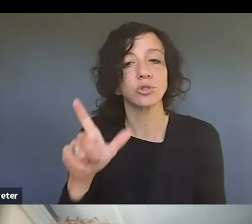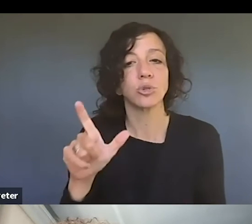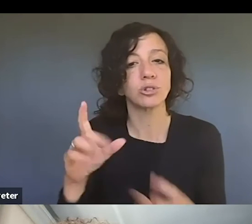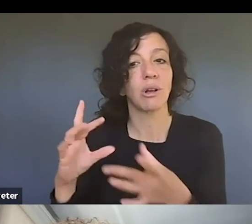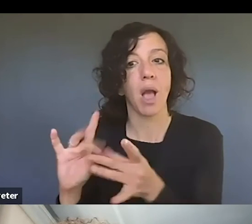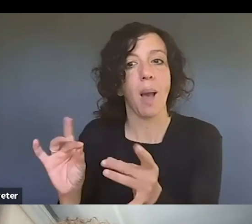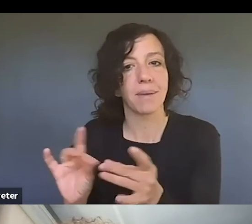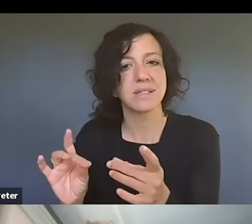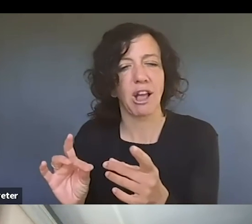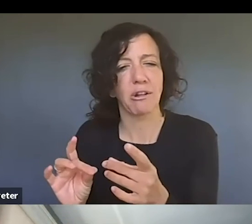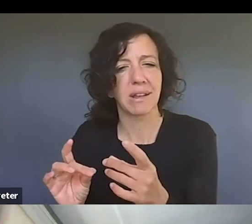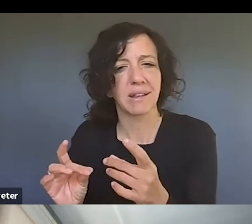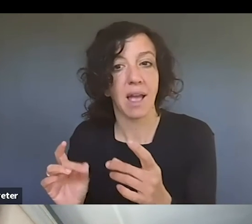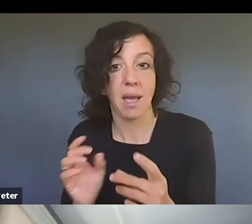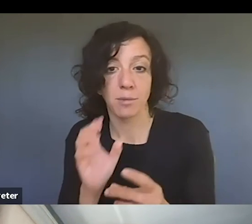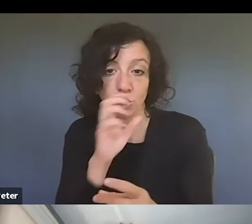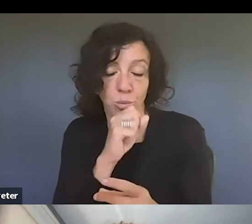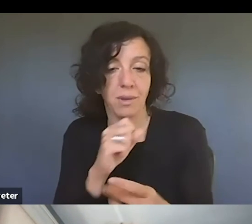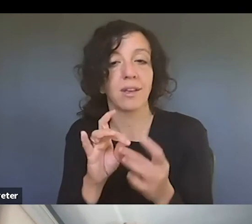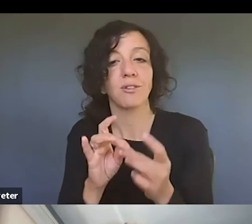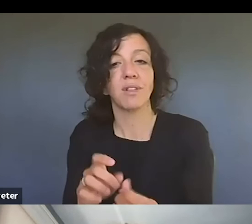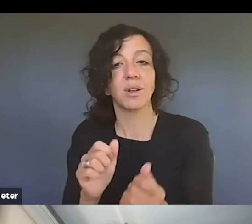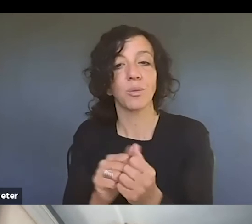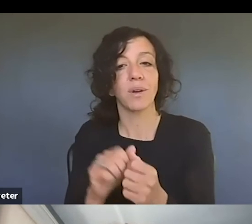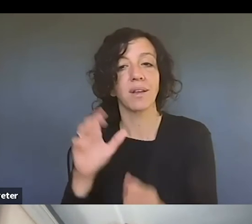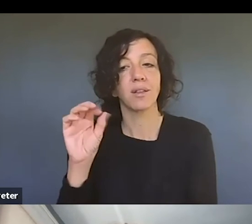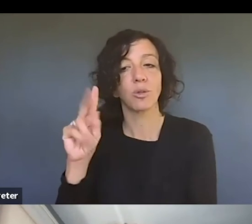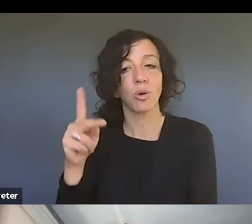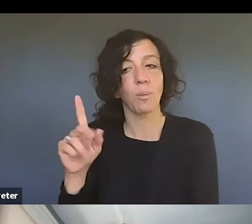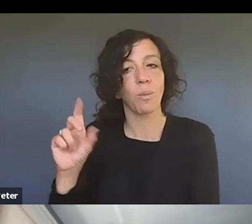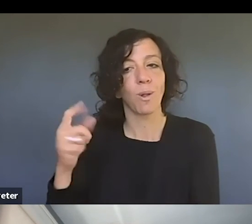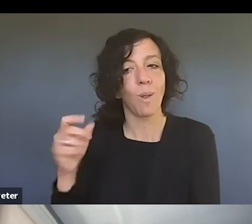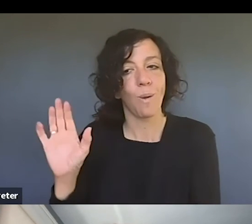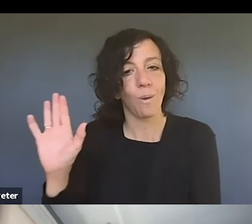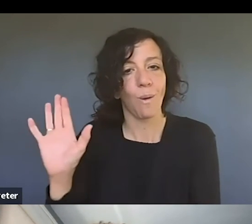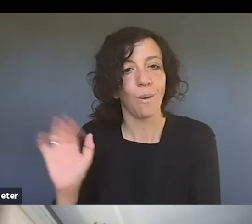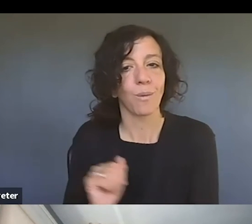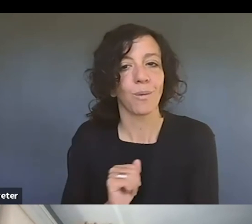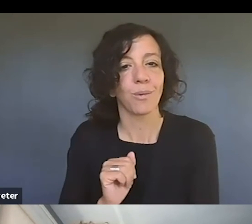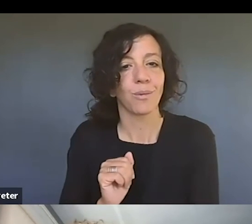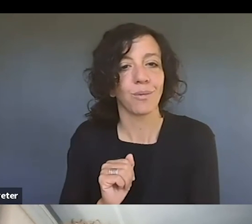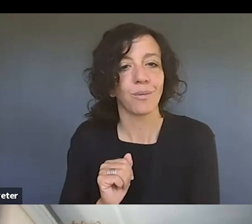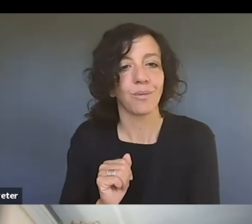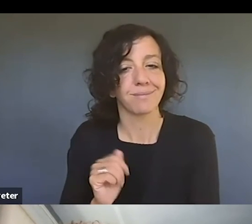presumably, on the corporate logo. And therefore,